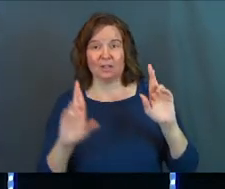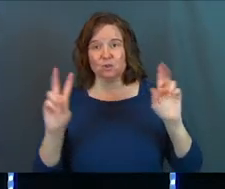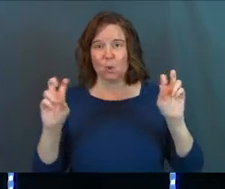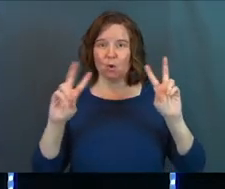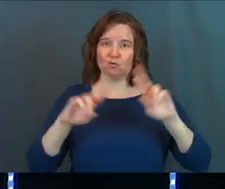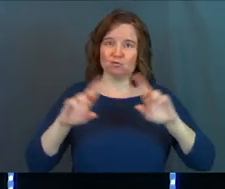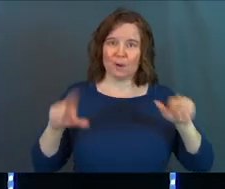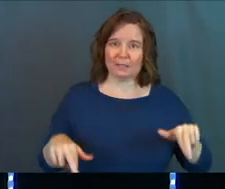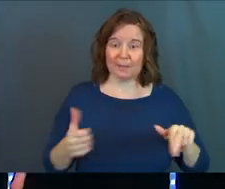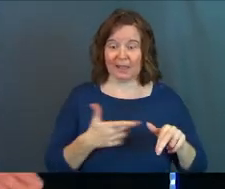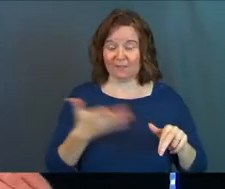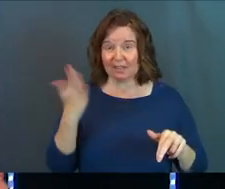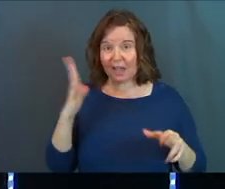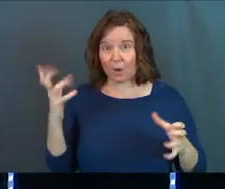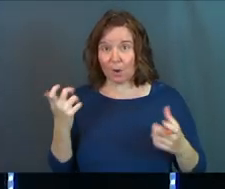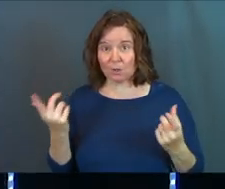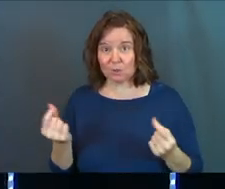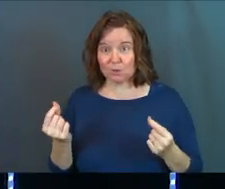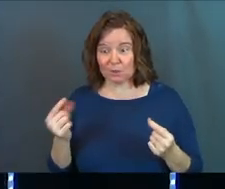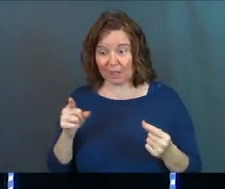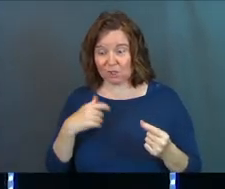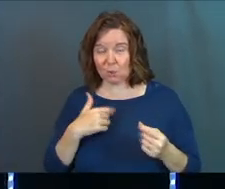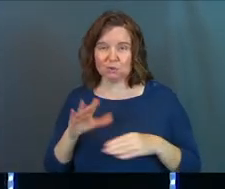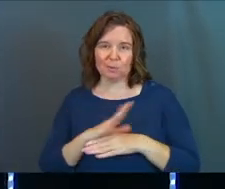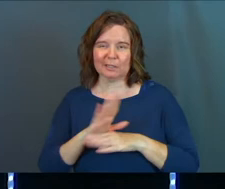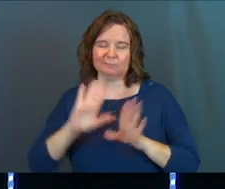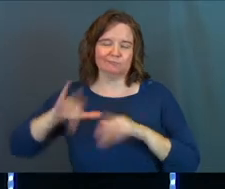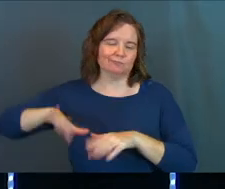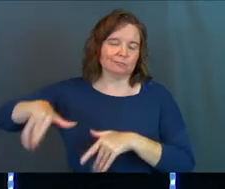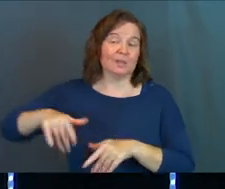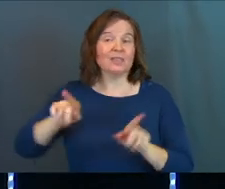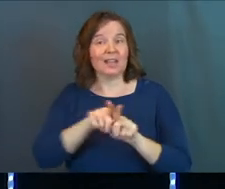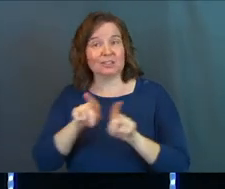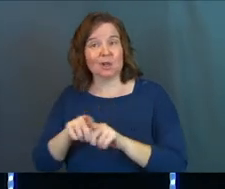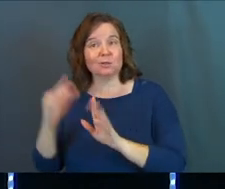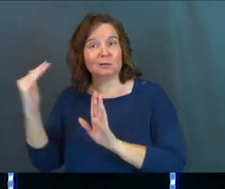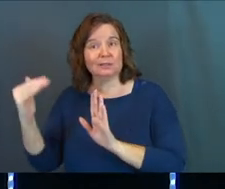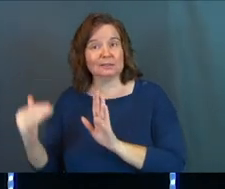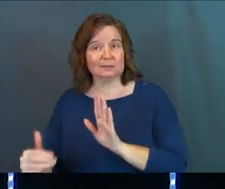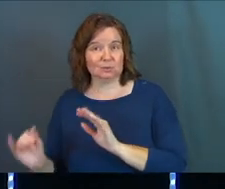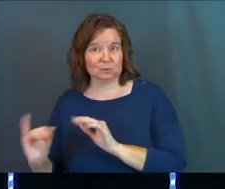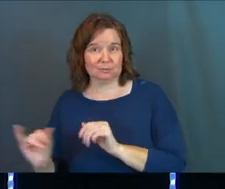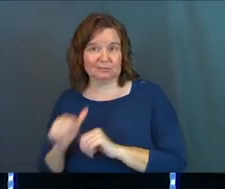resume. And then everything that God wanted you to do that you were too busy for, that's also in there.